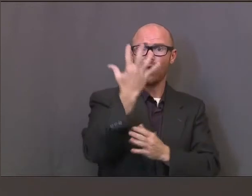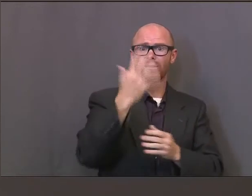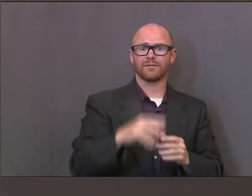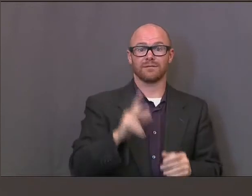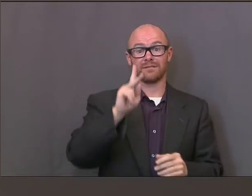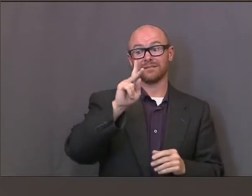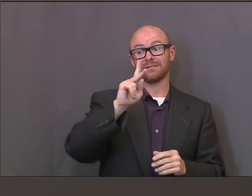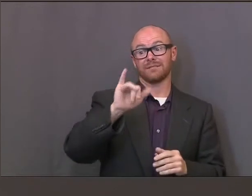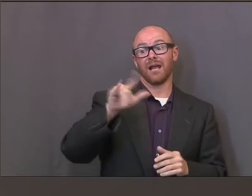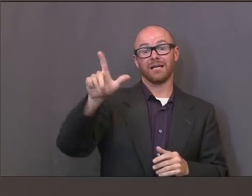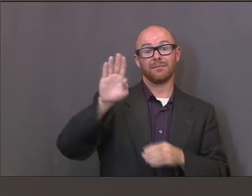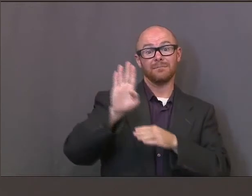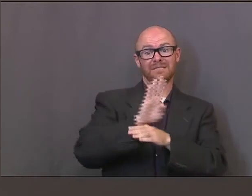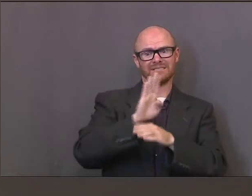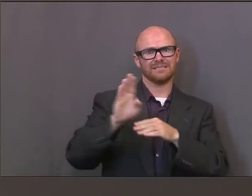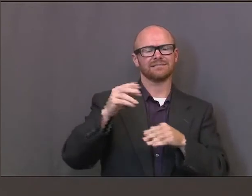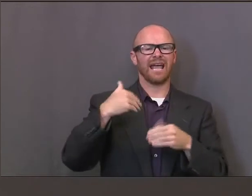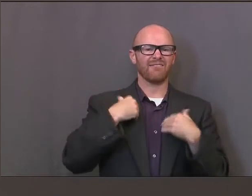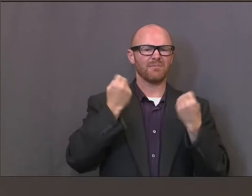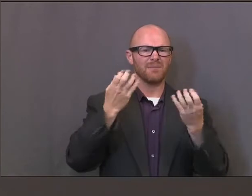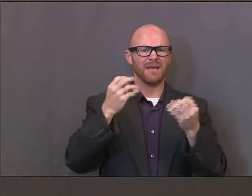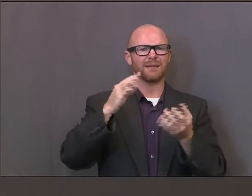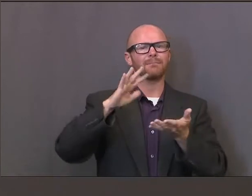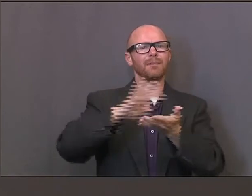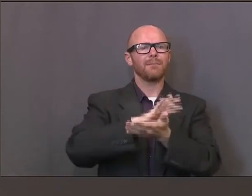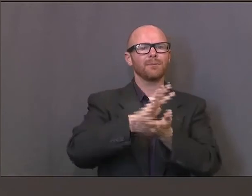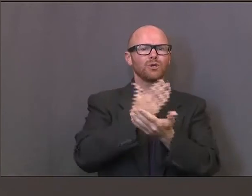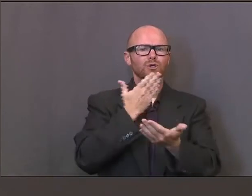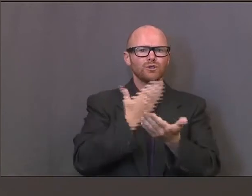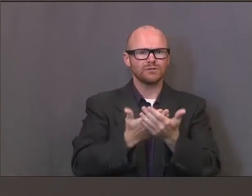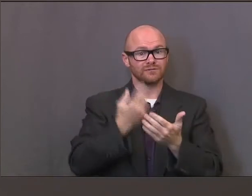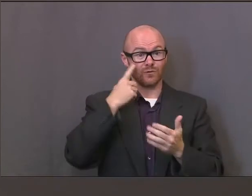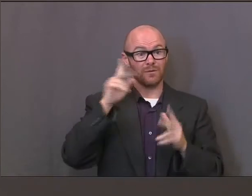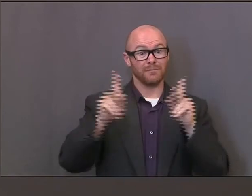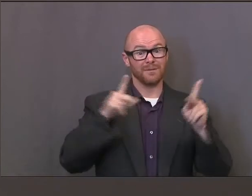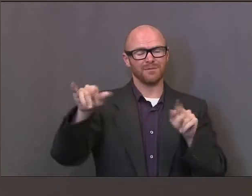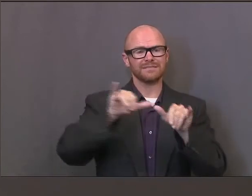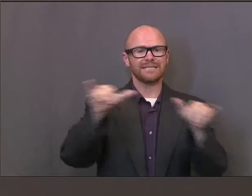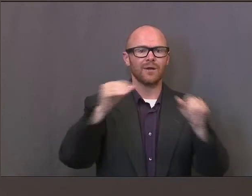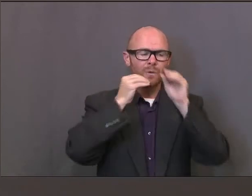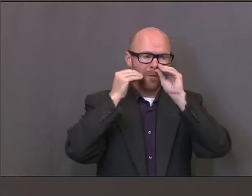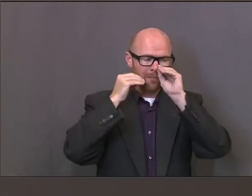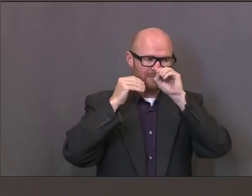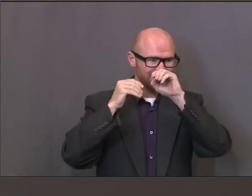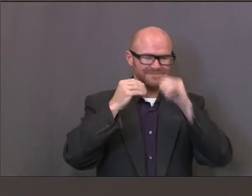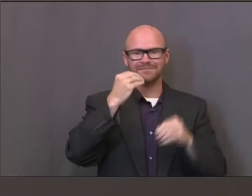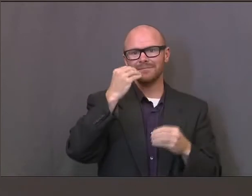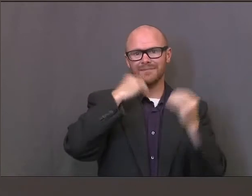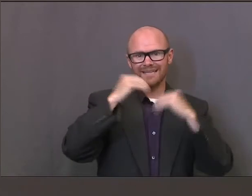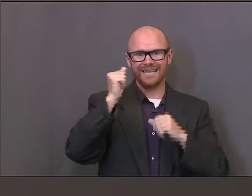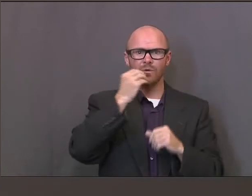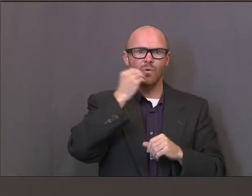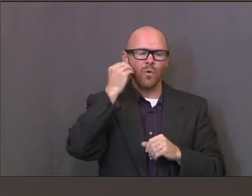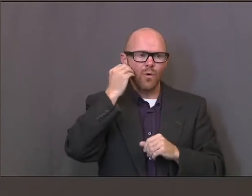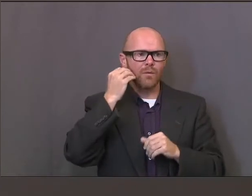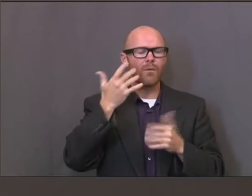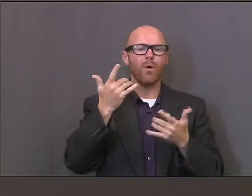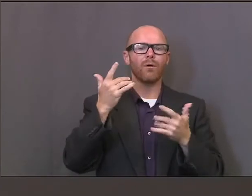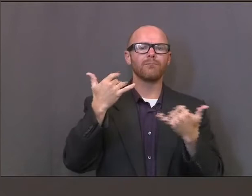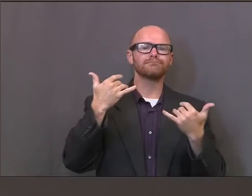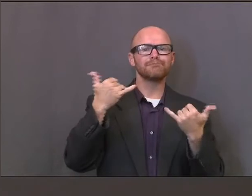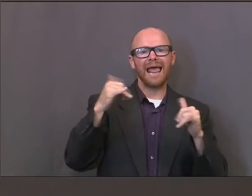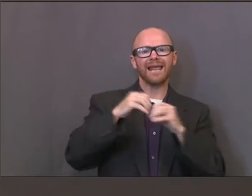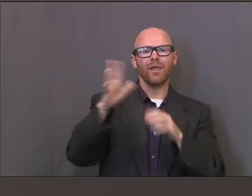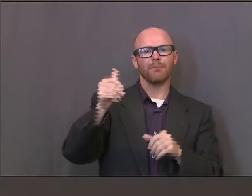number of businesses involved in paper goods, where more people are staying home and eating home and maybe staying in their backyard, as opposed to going